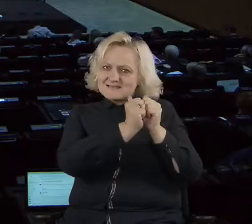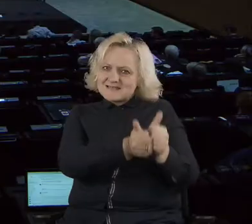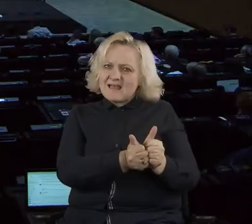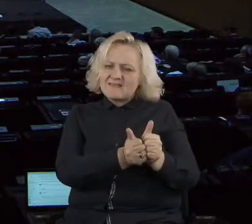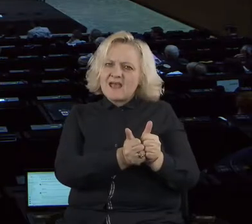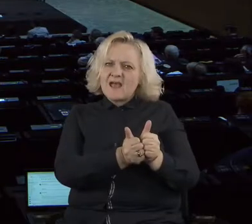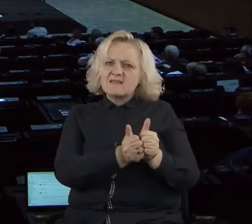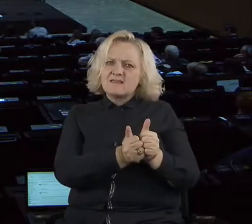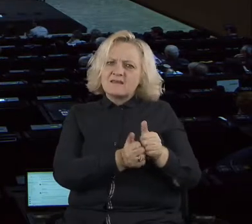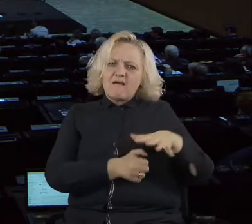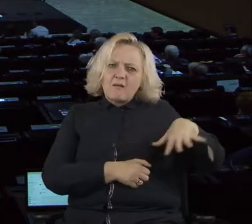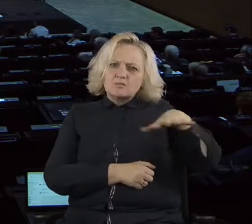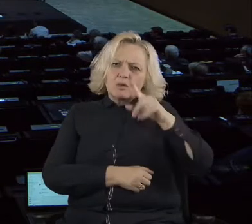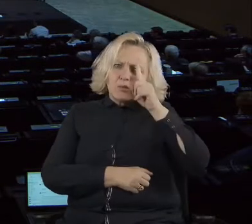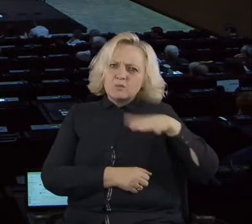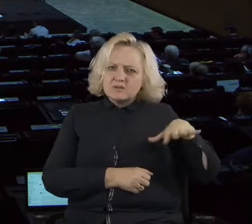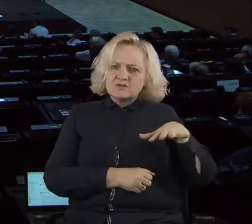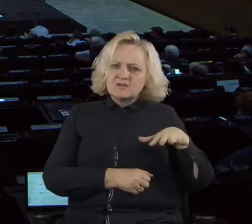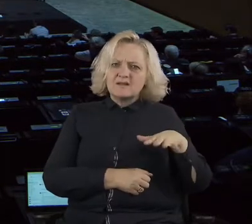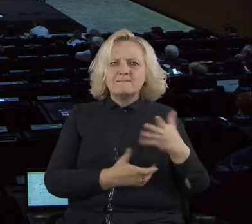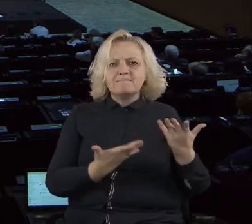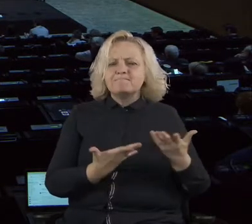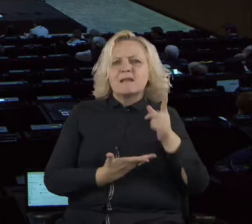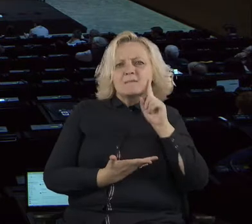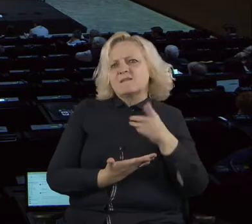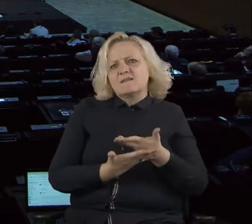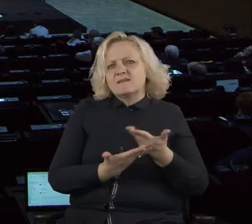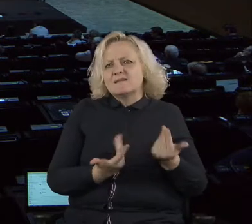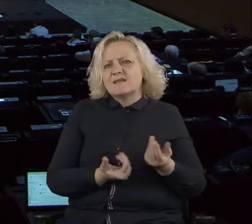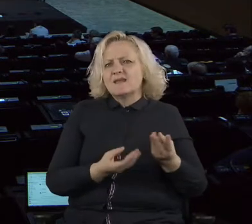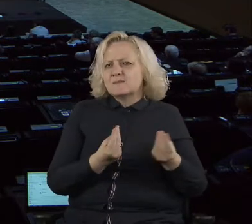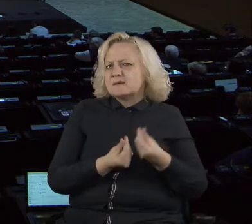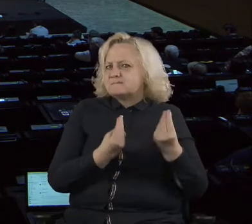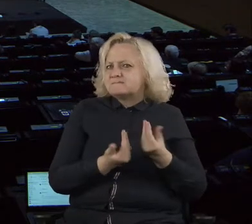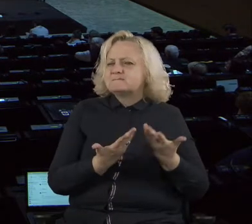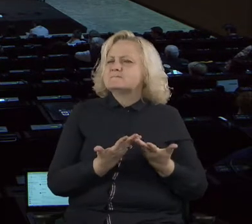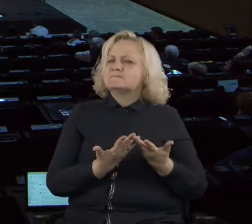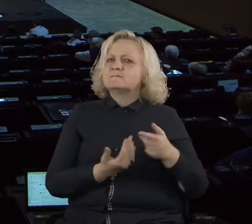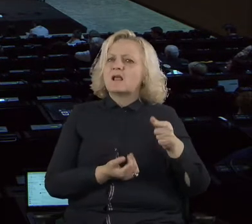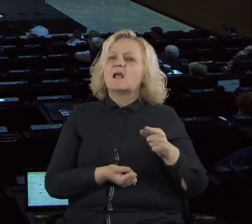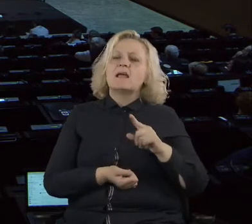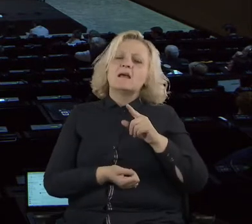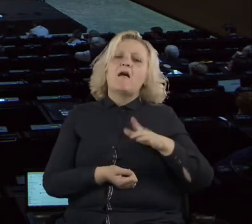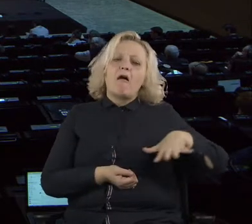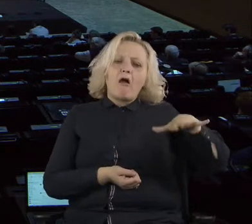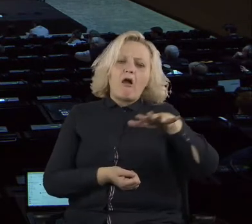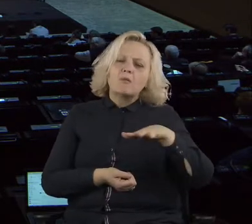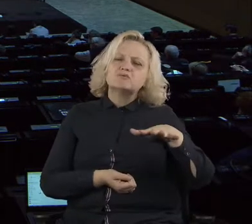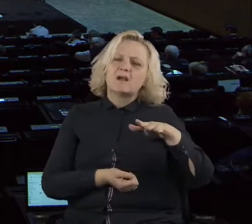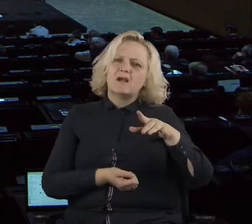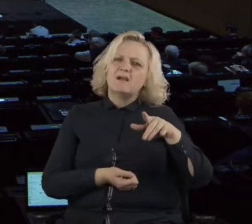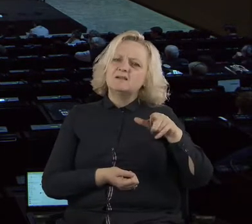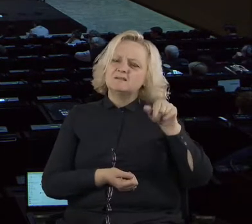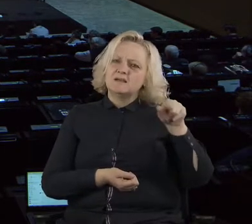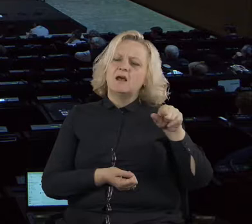and also outside the public sector. Also concerning, I'm not saying that the public sector has to take care of everything we do. No, no, this